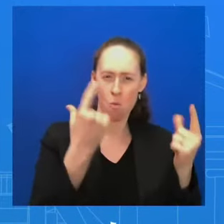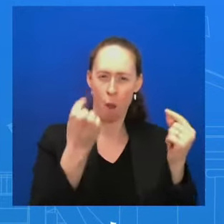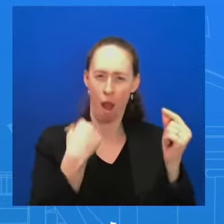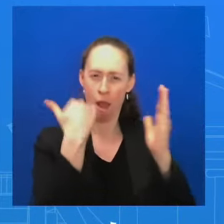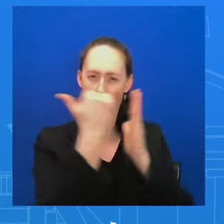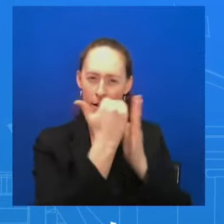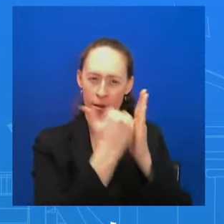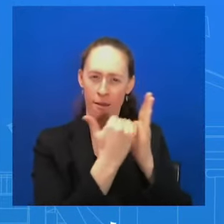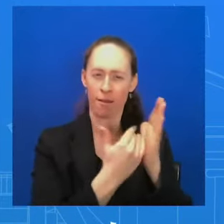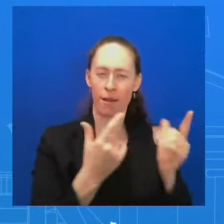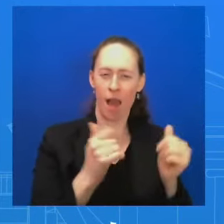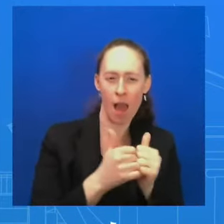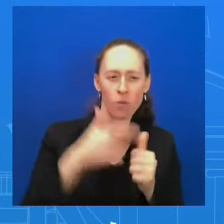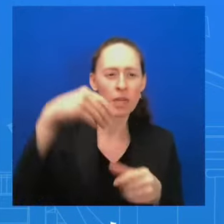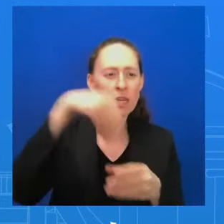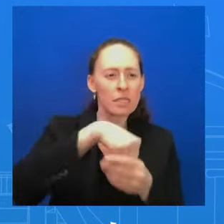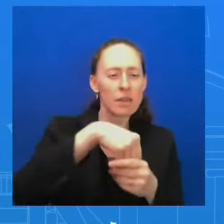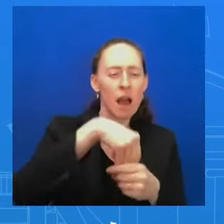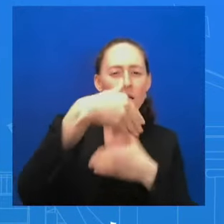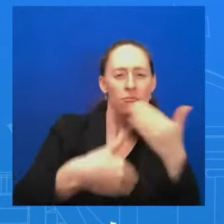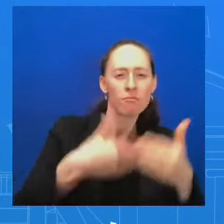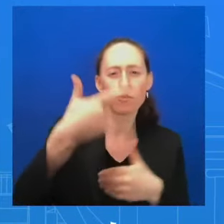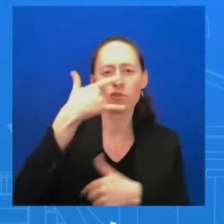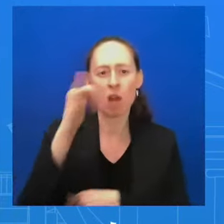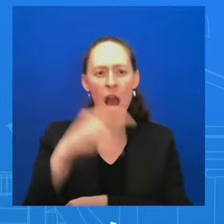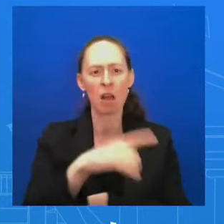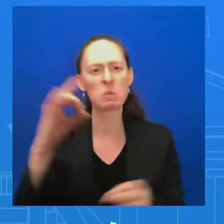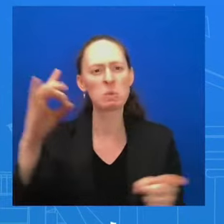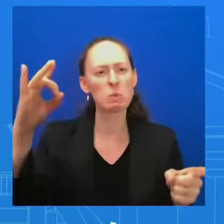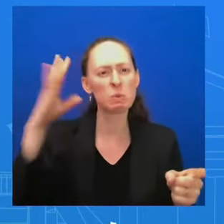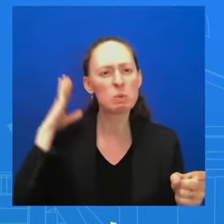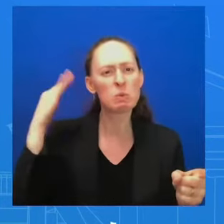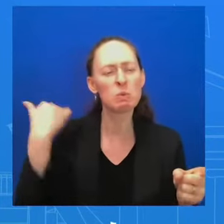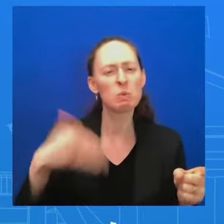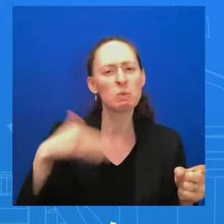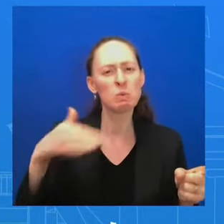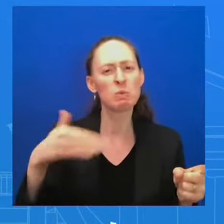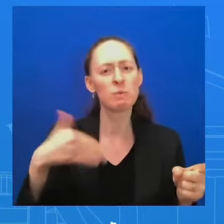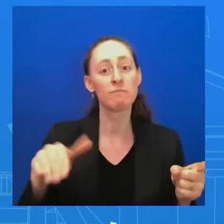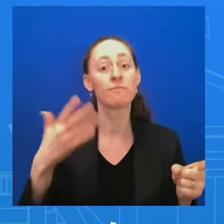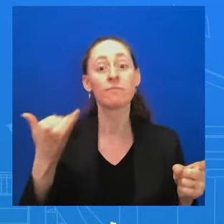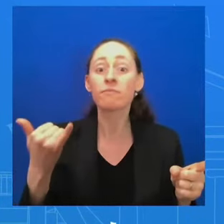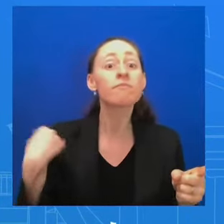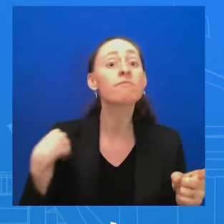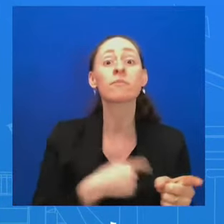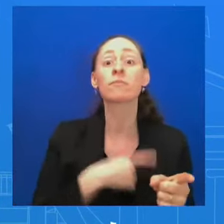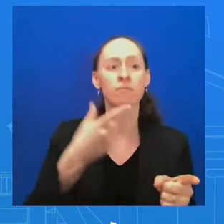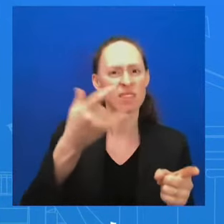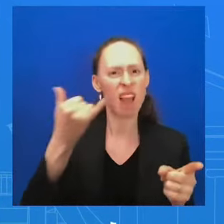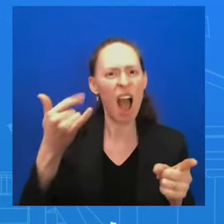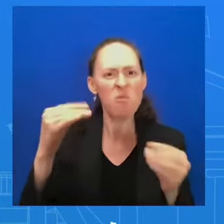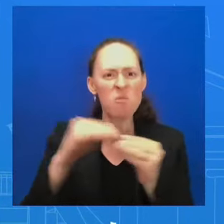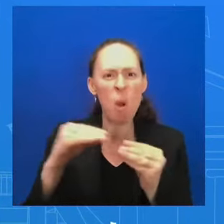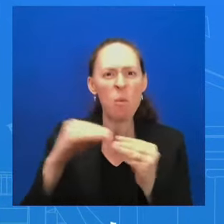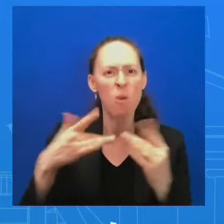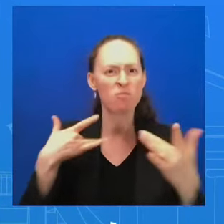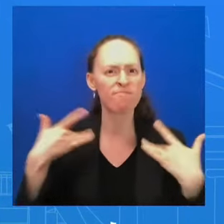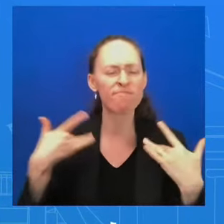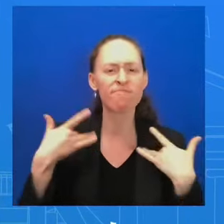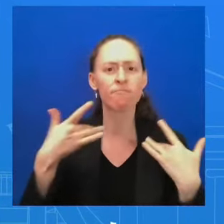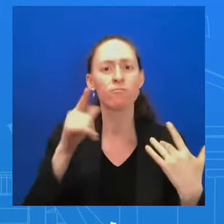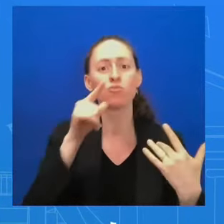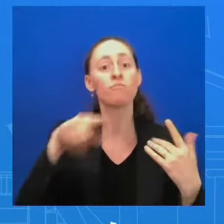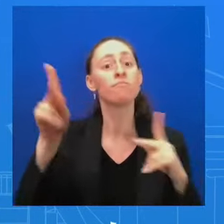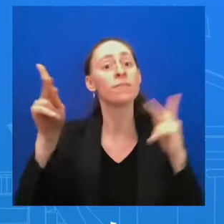additional harm that's come into civilian aid workers and innocent Gazans. And then Xi reportedly told President Biden